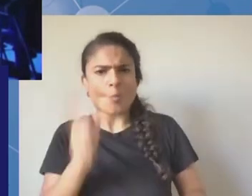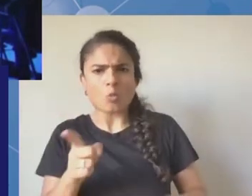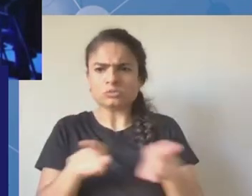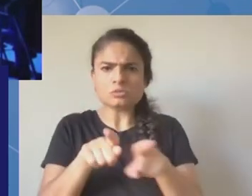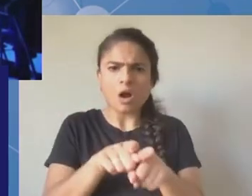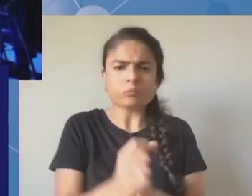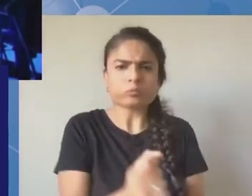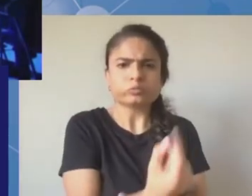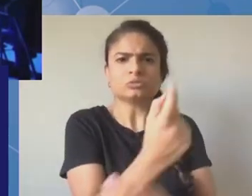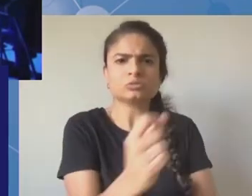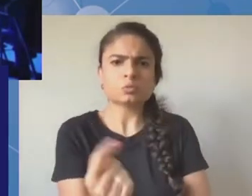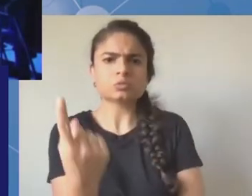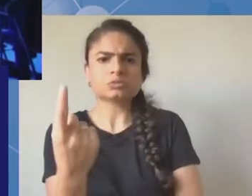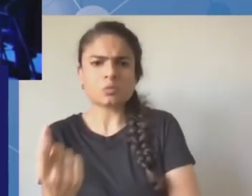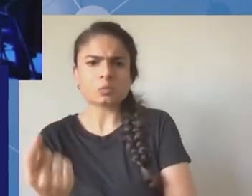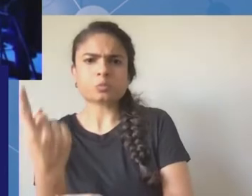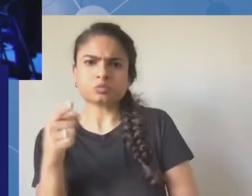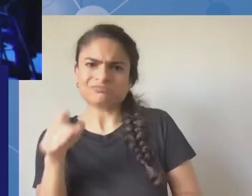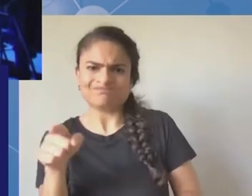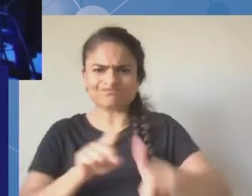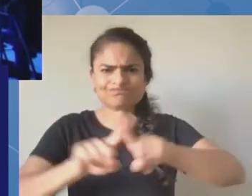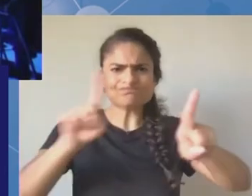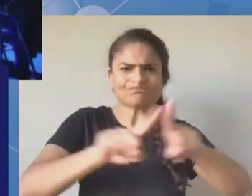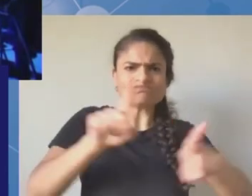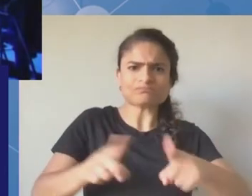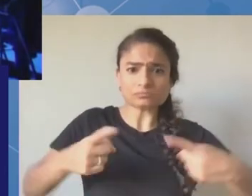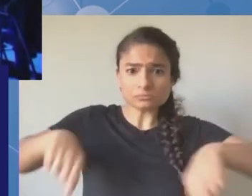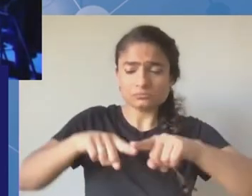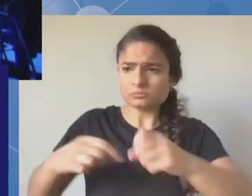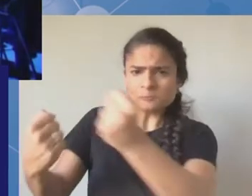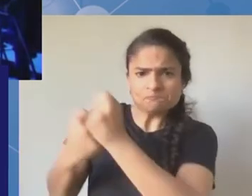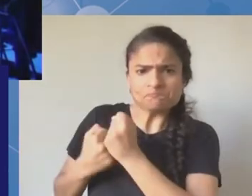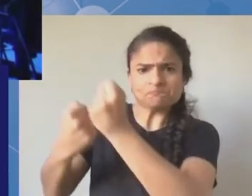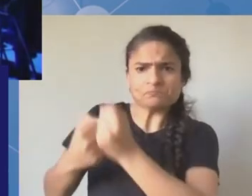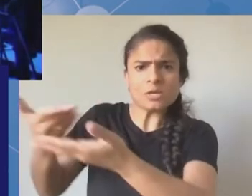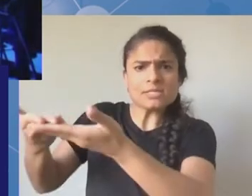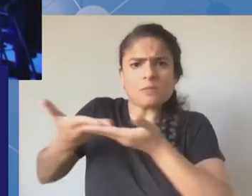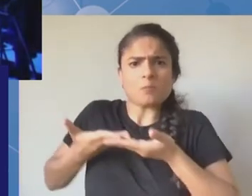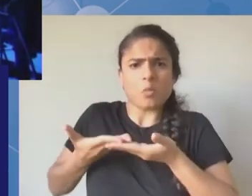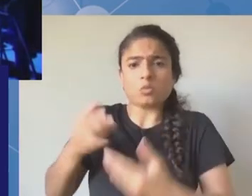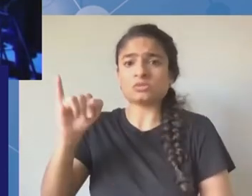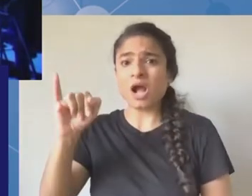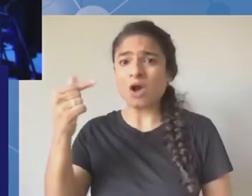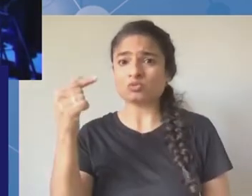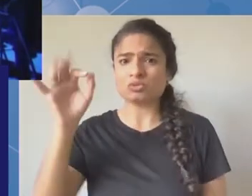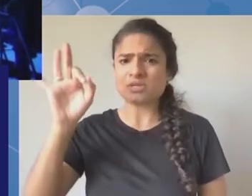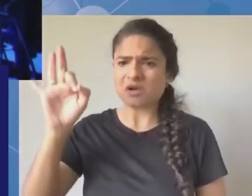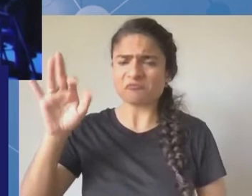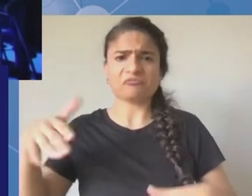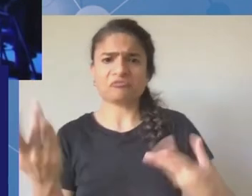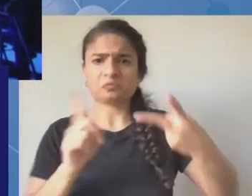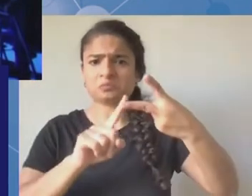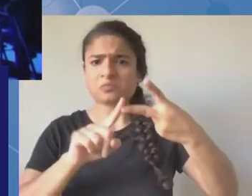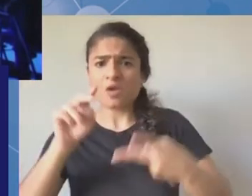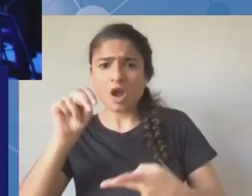with all our powers we will be able to make our participations even better than